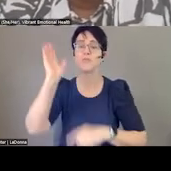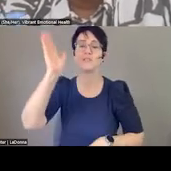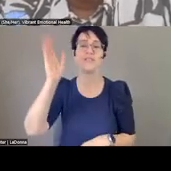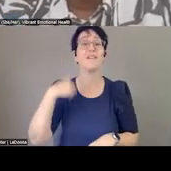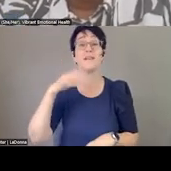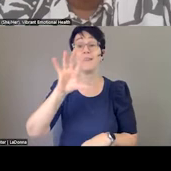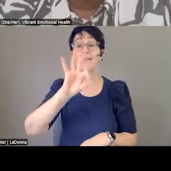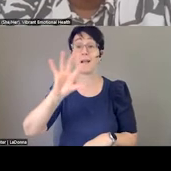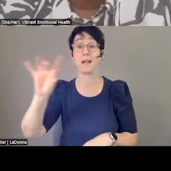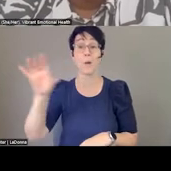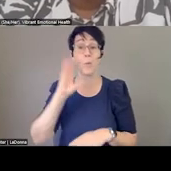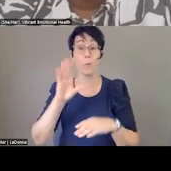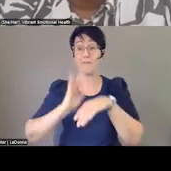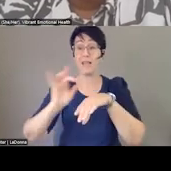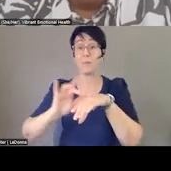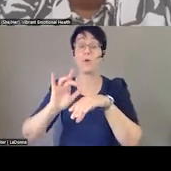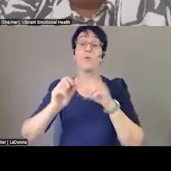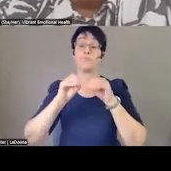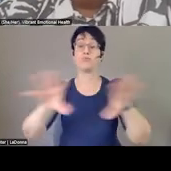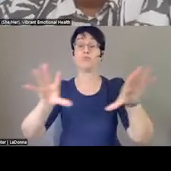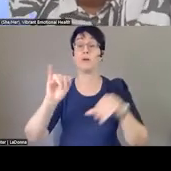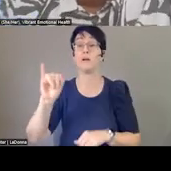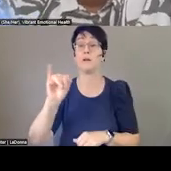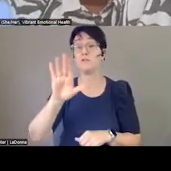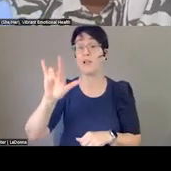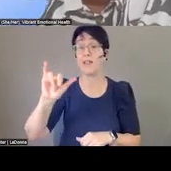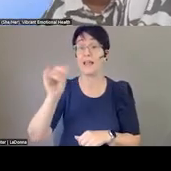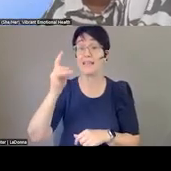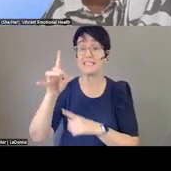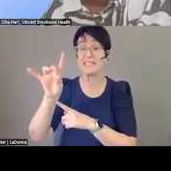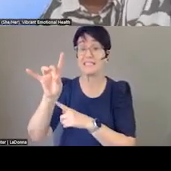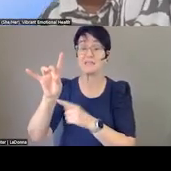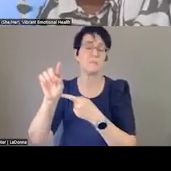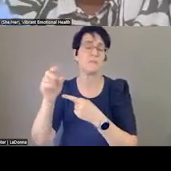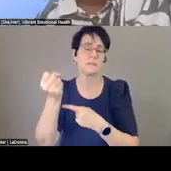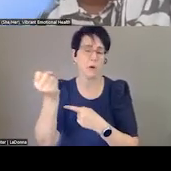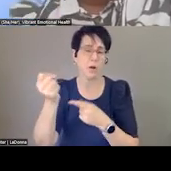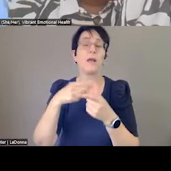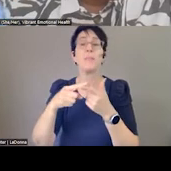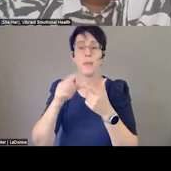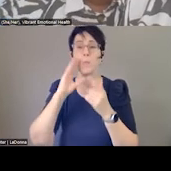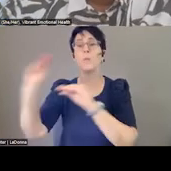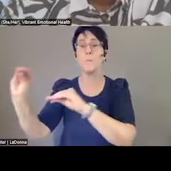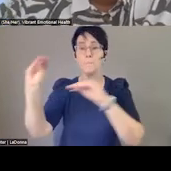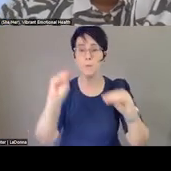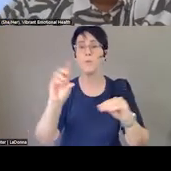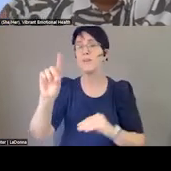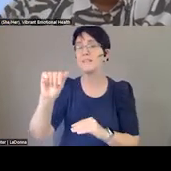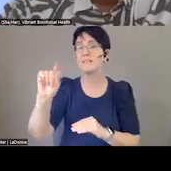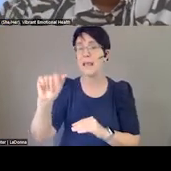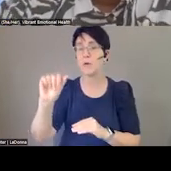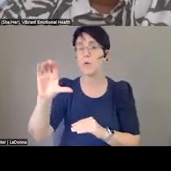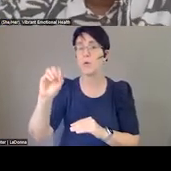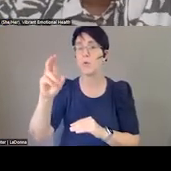available nationwide beginning July 16th, which is a Saturday. And we will be moving data corner next week to